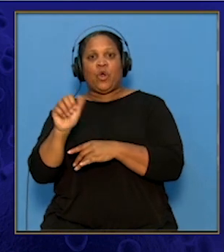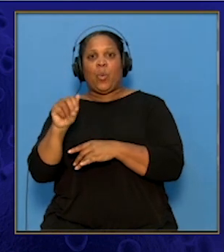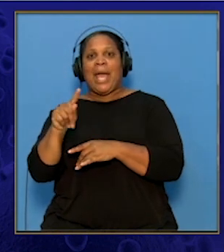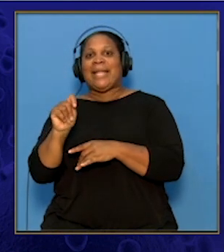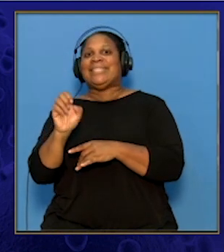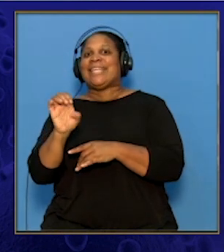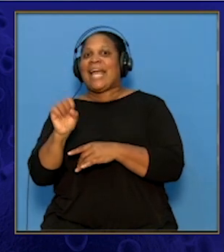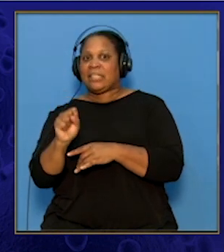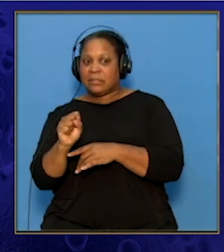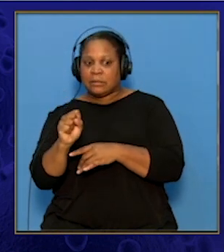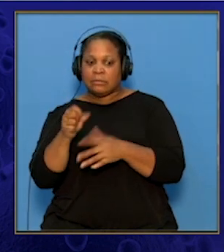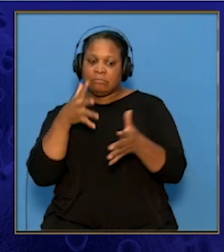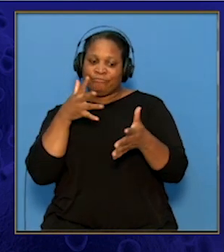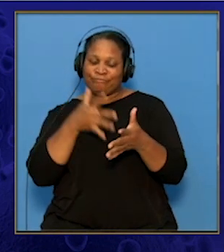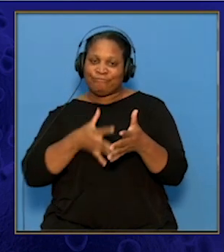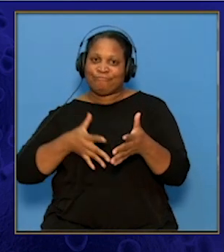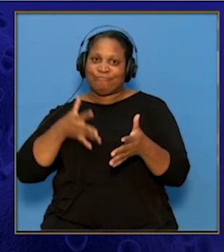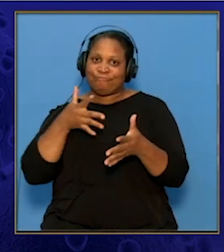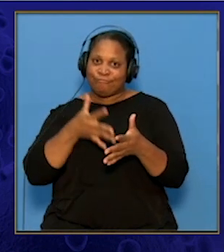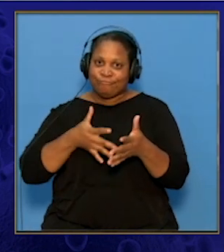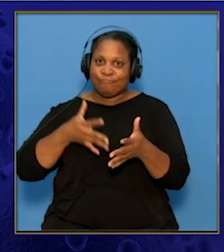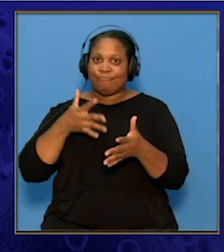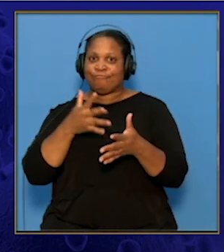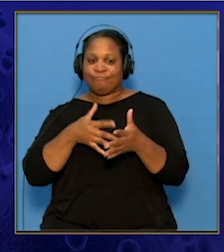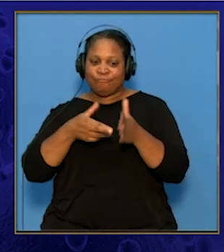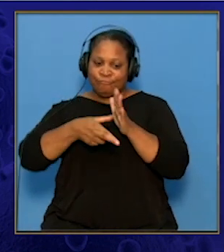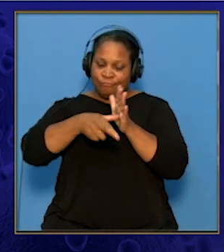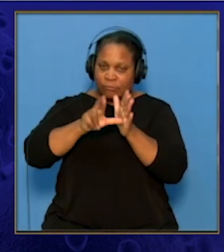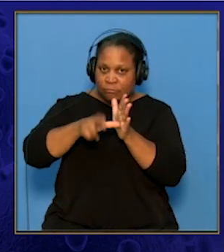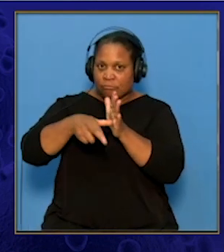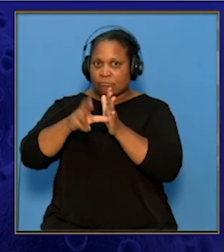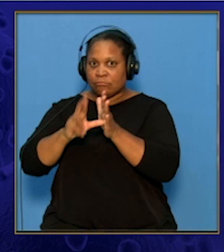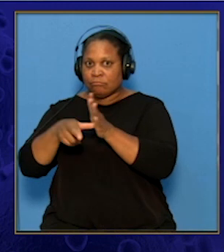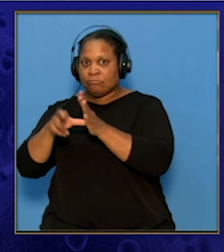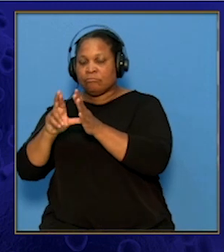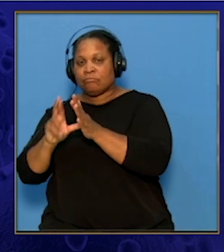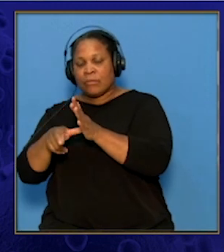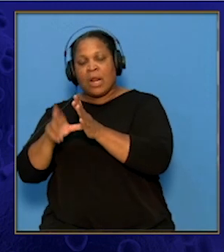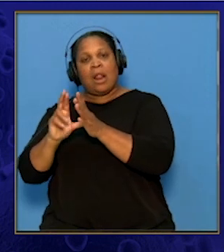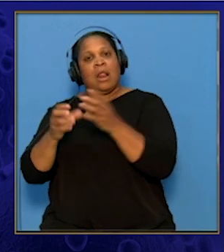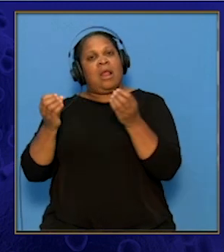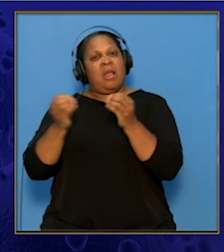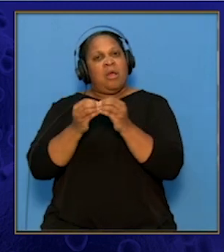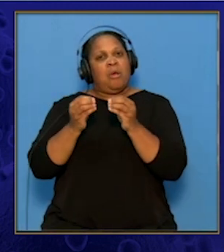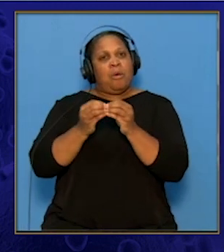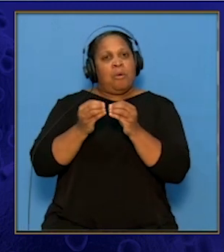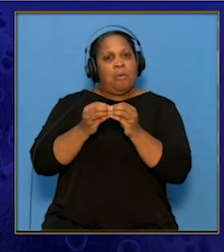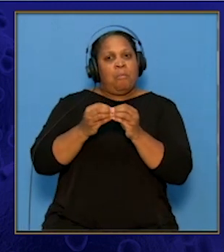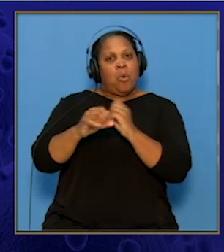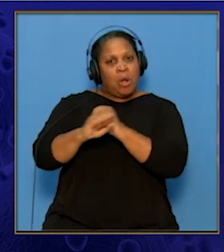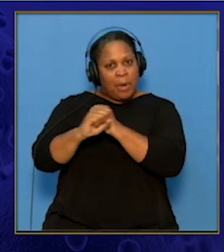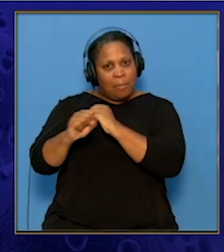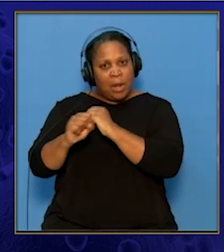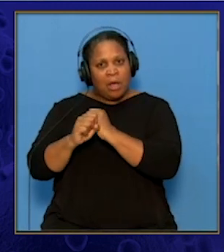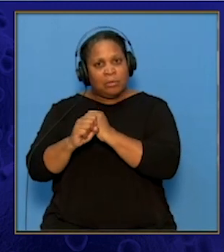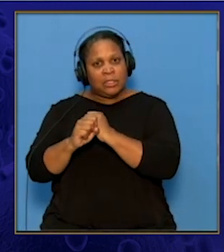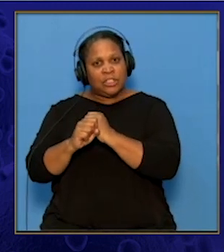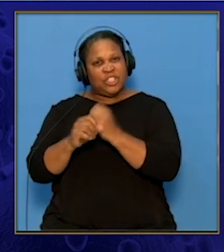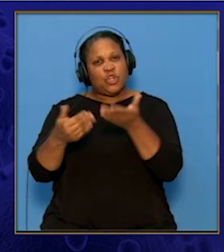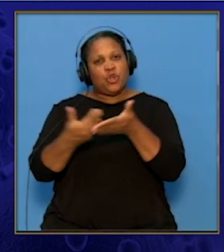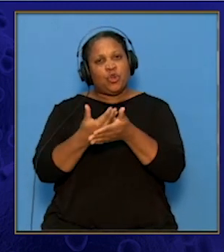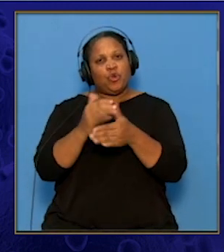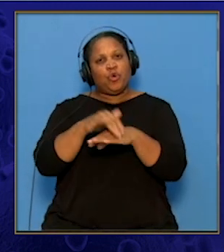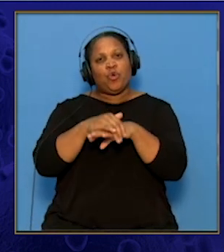had to undergo external peer review and another external review to be published in the prestigious New